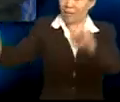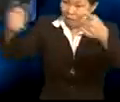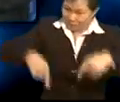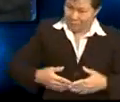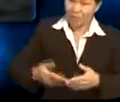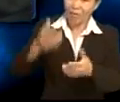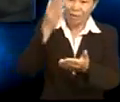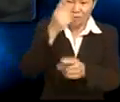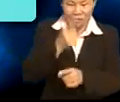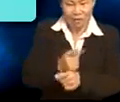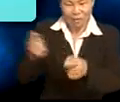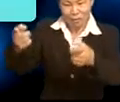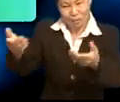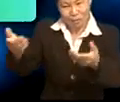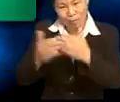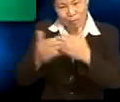We'll be right back with the next segment.